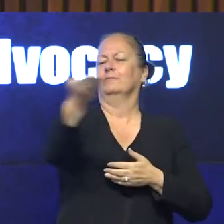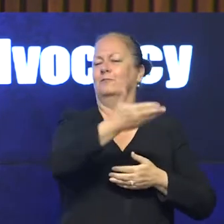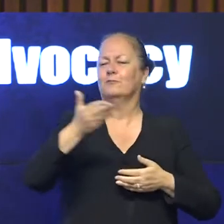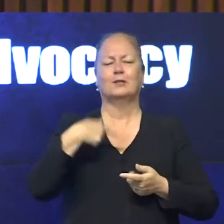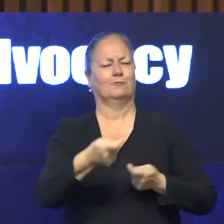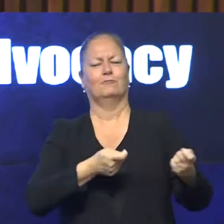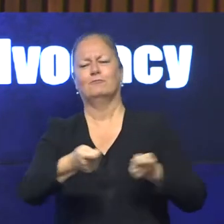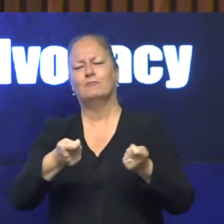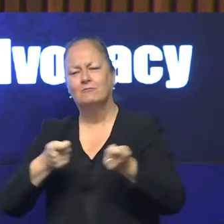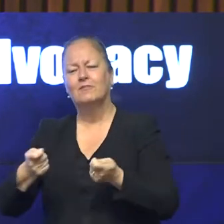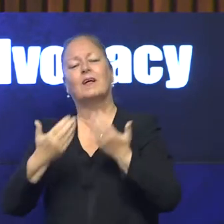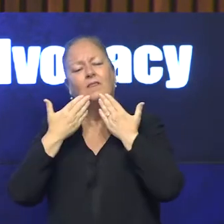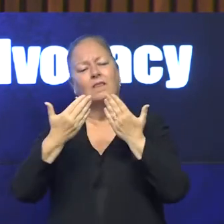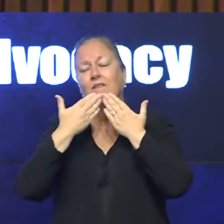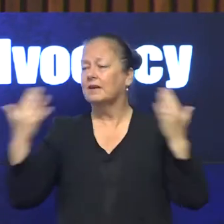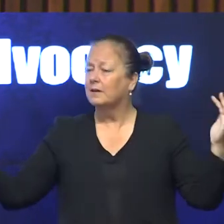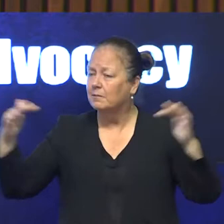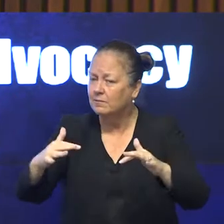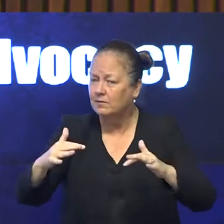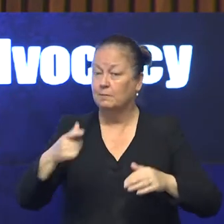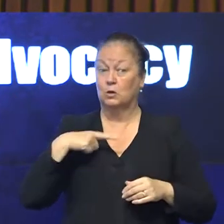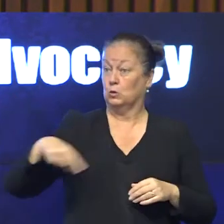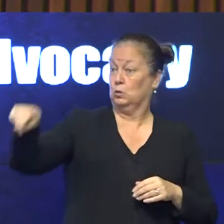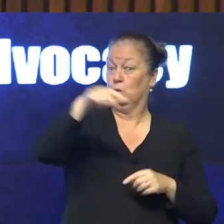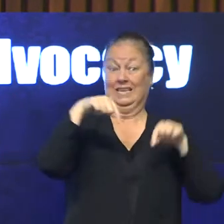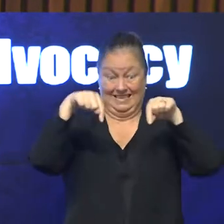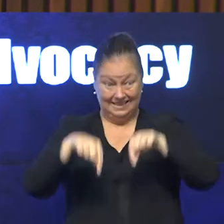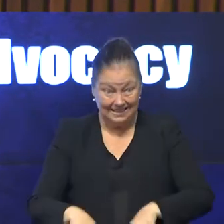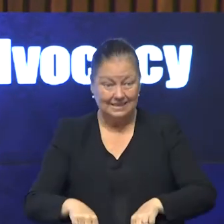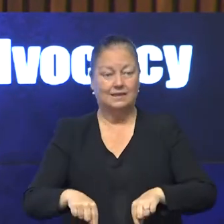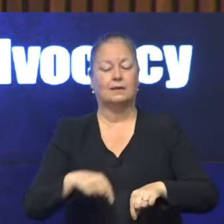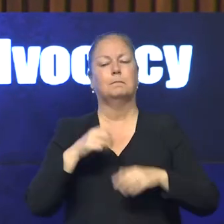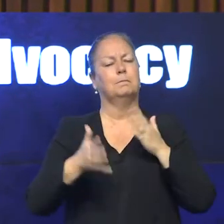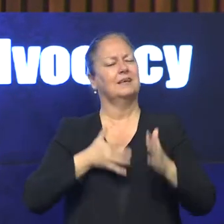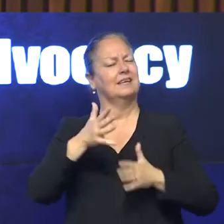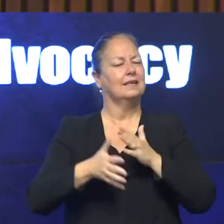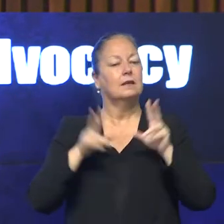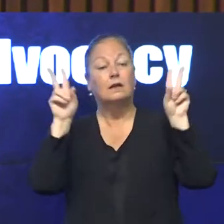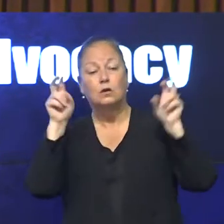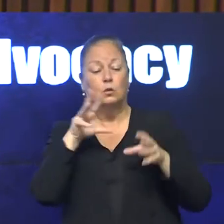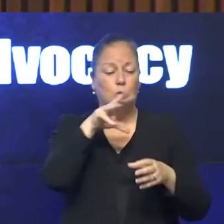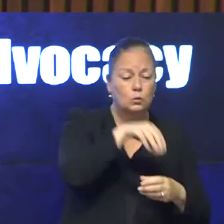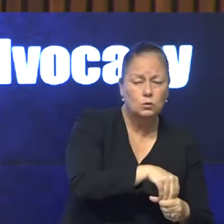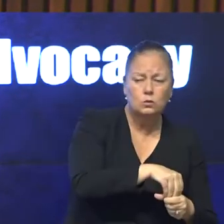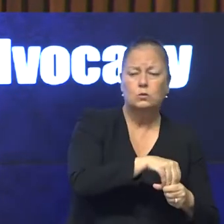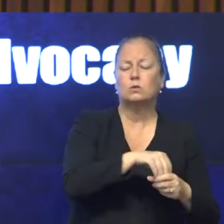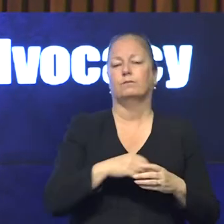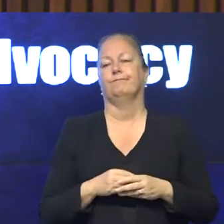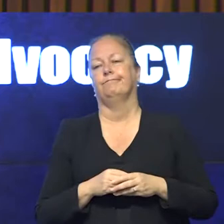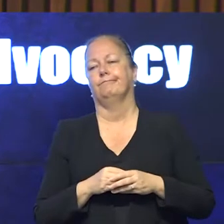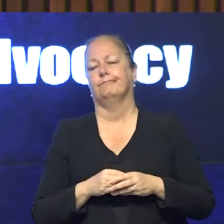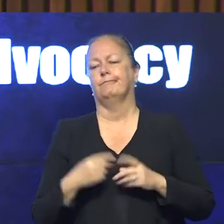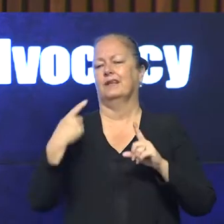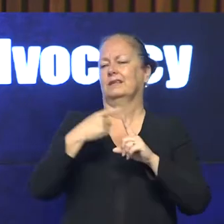conference. Thank you for being here. By being here, it shows that inclusion and the importance